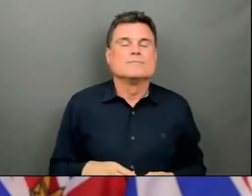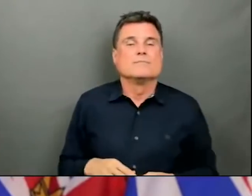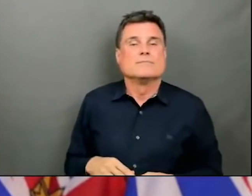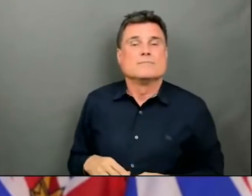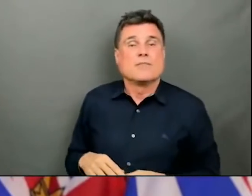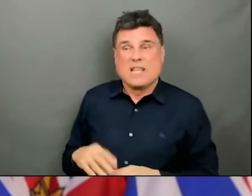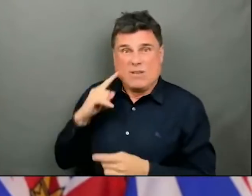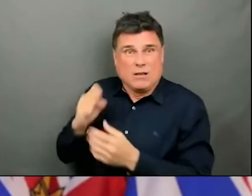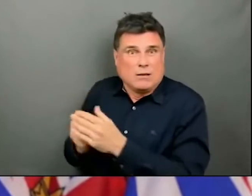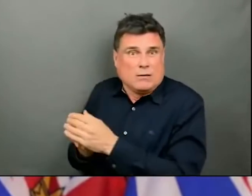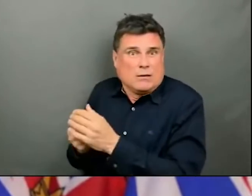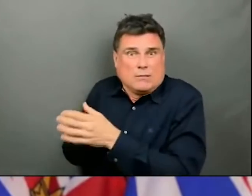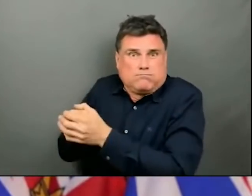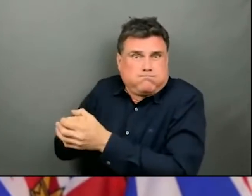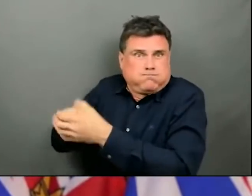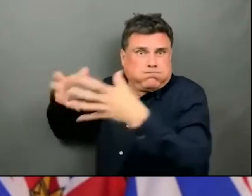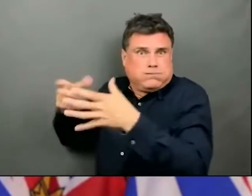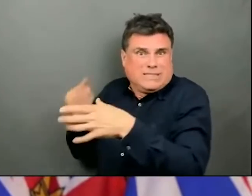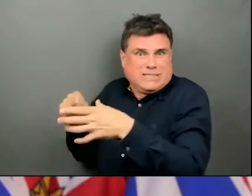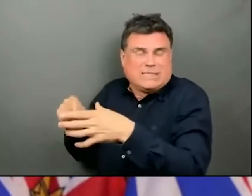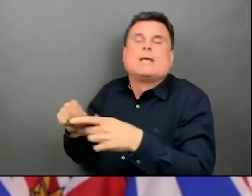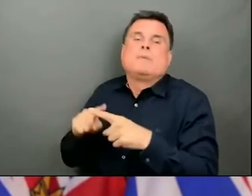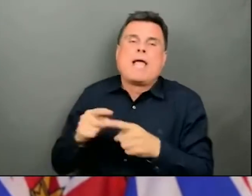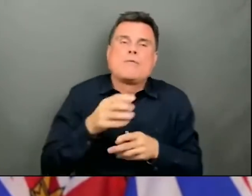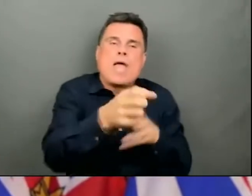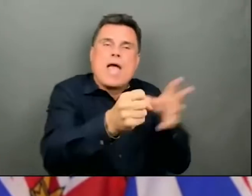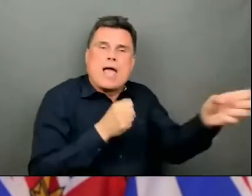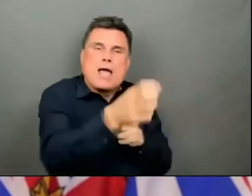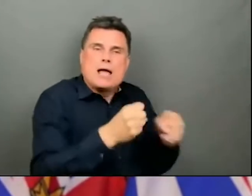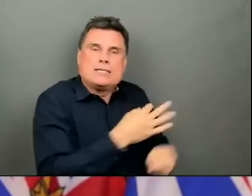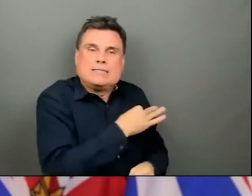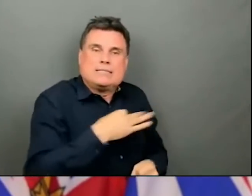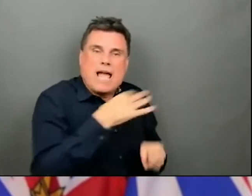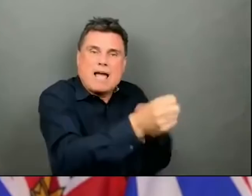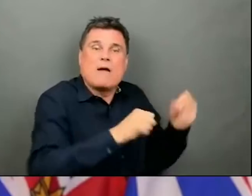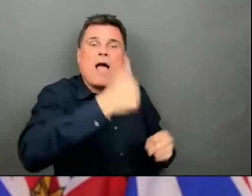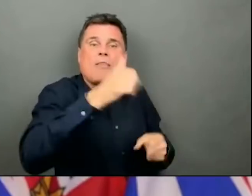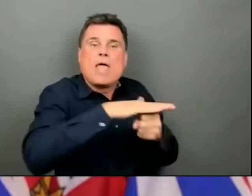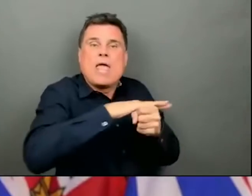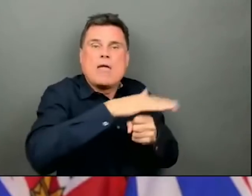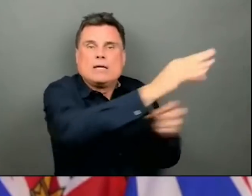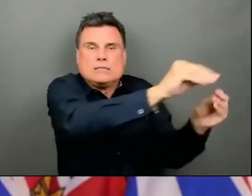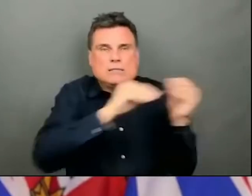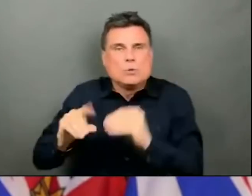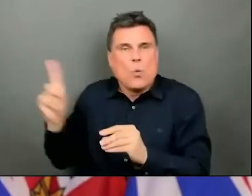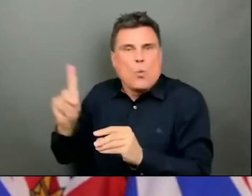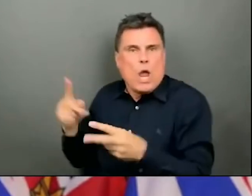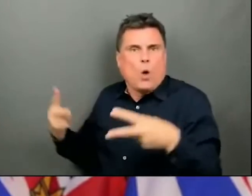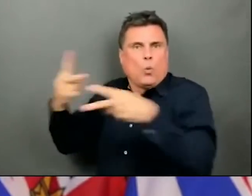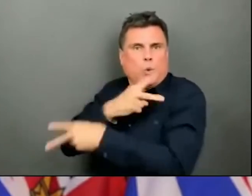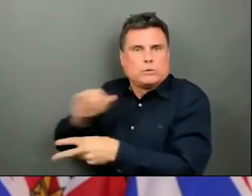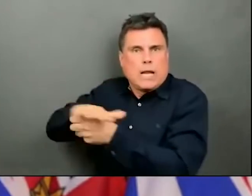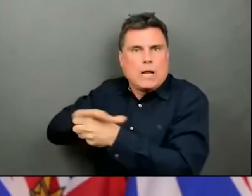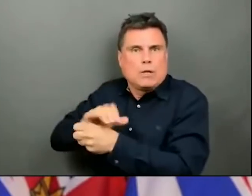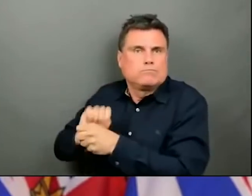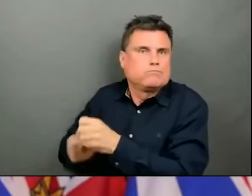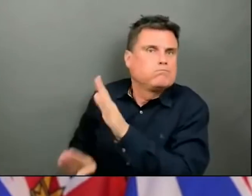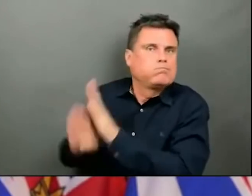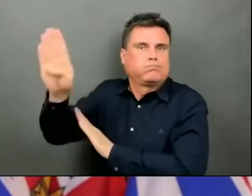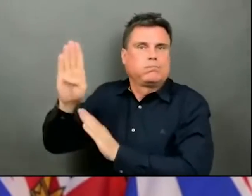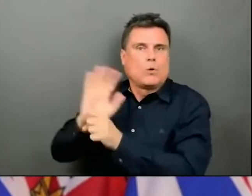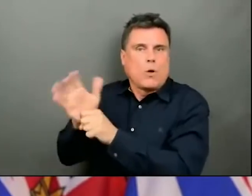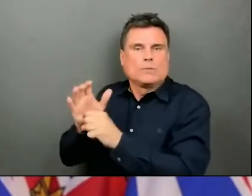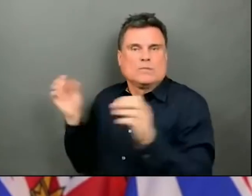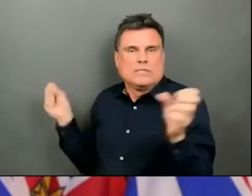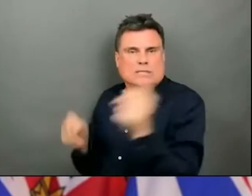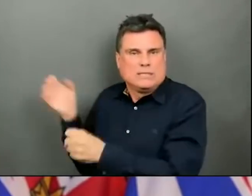surgery staff because of the specialty nature of their work. In addition, our critical care and ICU staff are tired. It